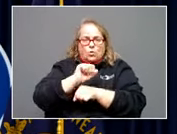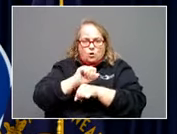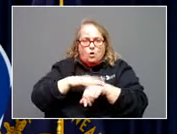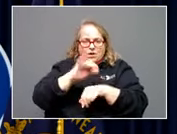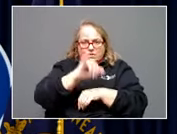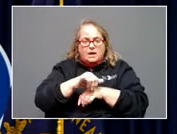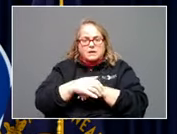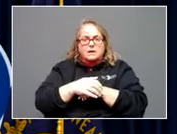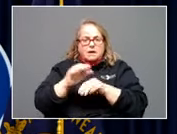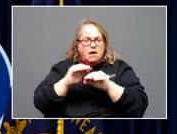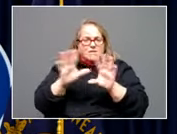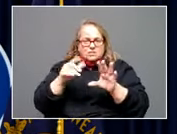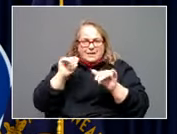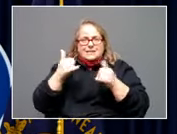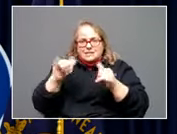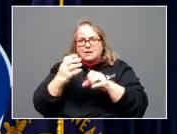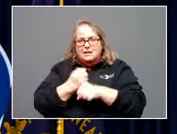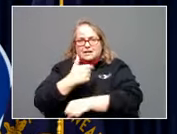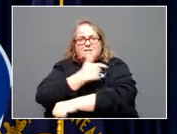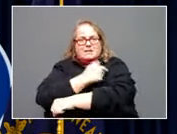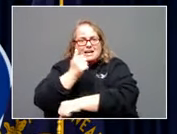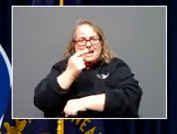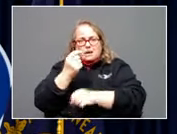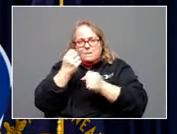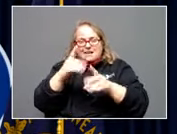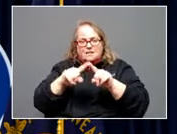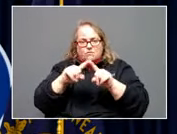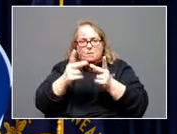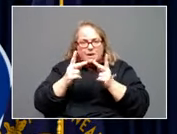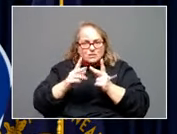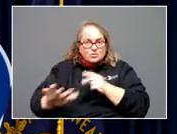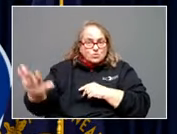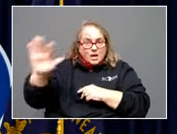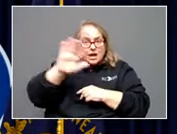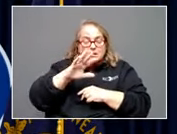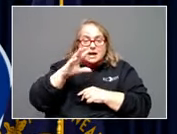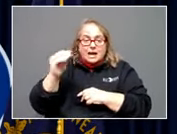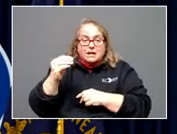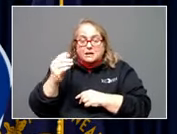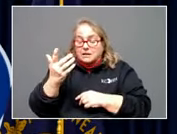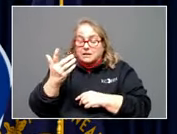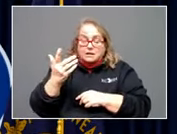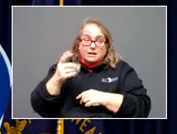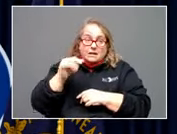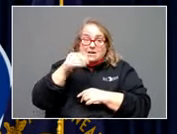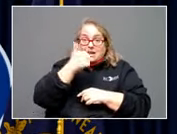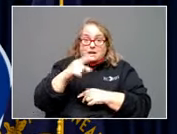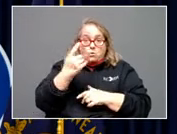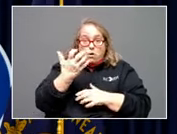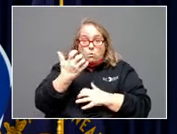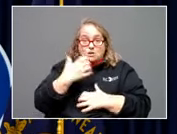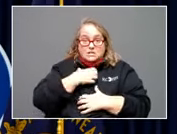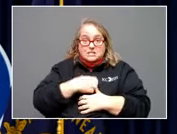that. Obviously, you can still get vaccinated at a number of places around. And good Lord, if anybody has expressed the desire in